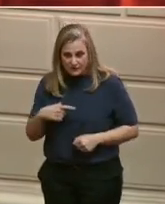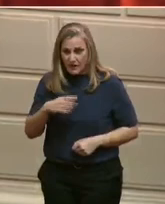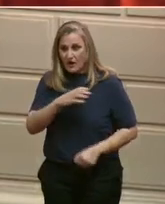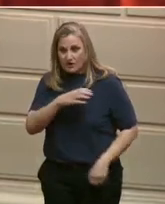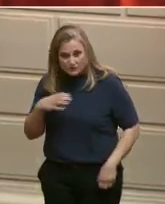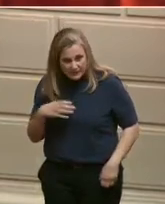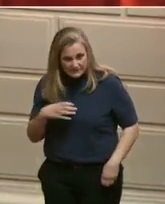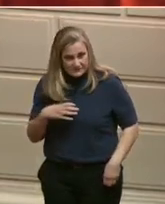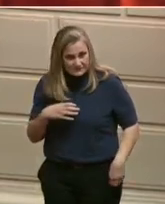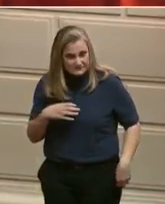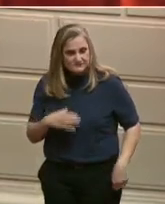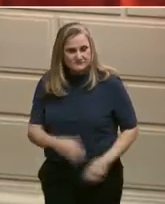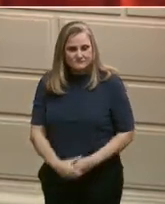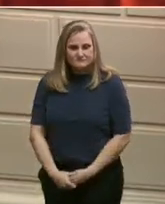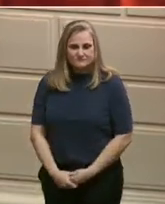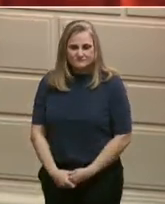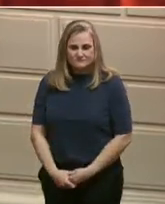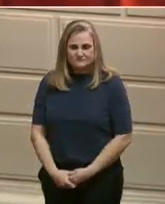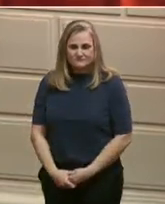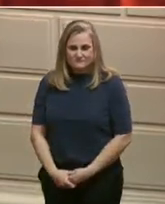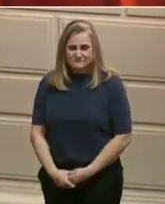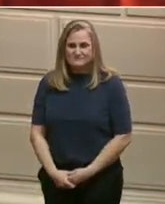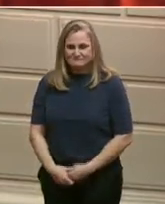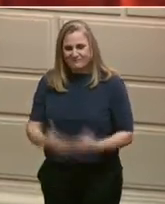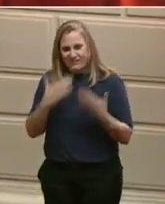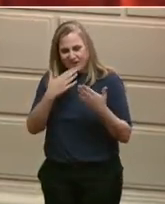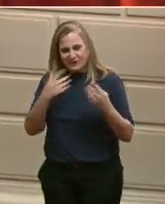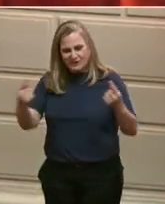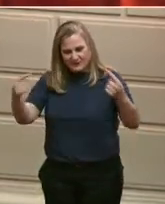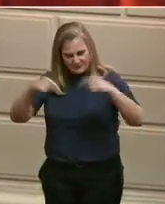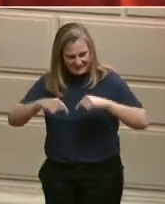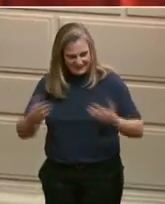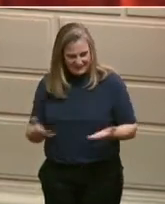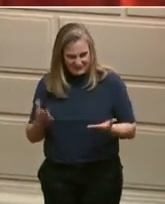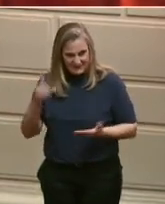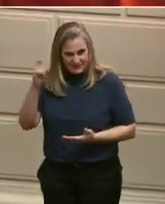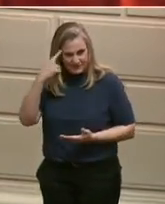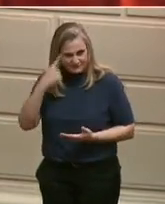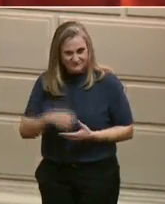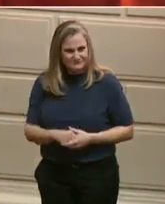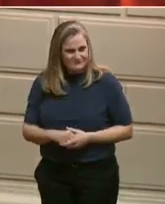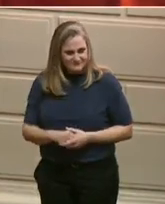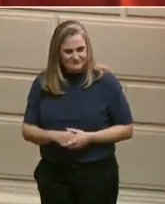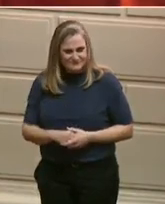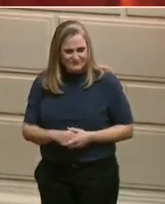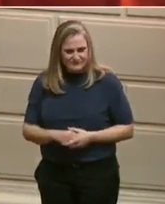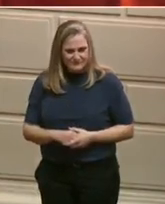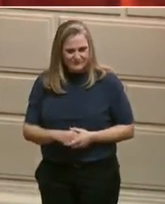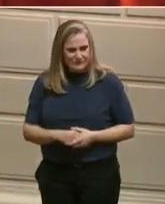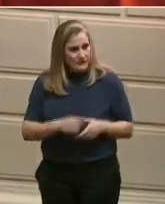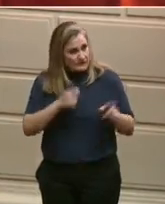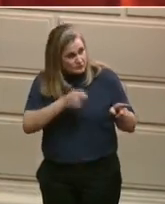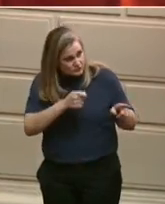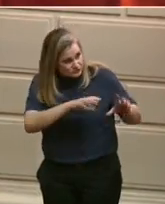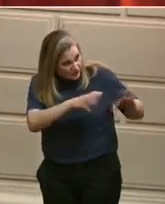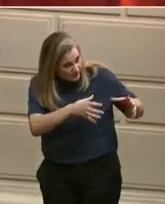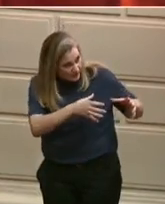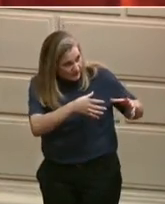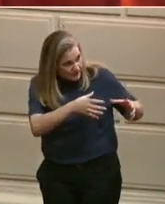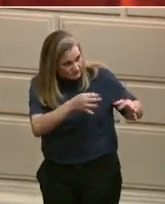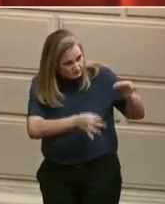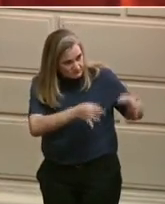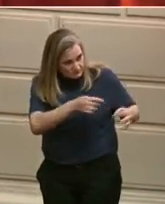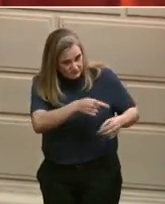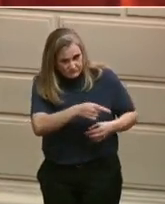thank you for being here, our general officers, Chief Justice, and members of the judiciary, municipal